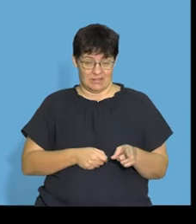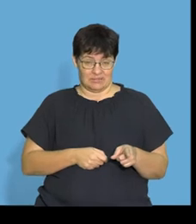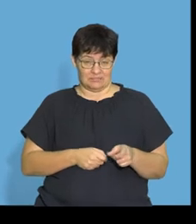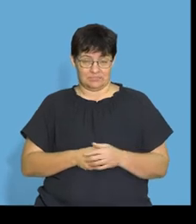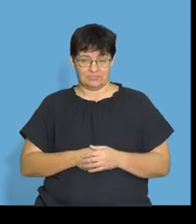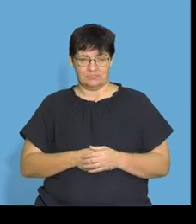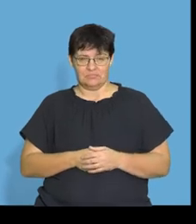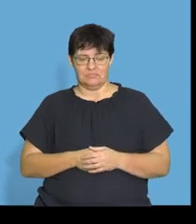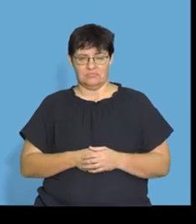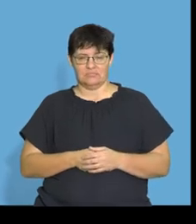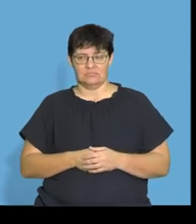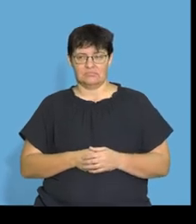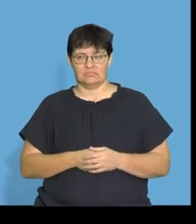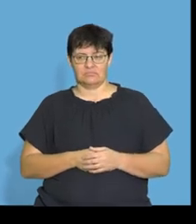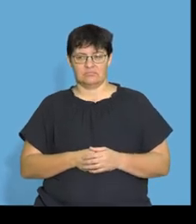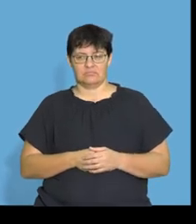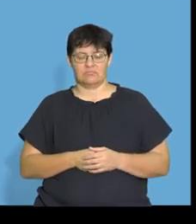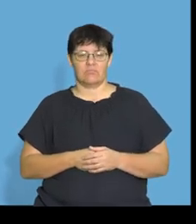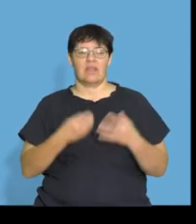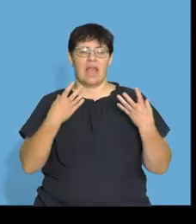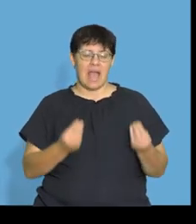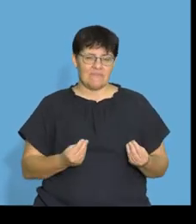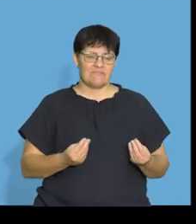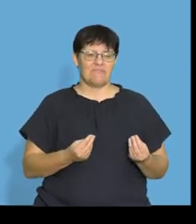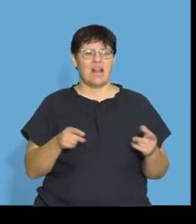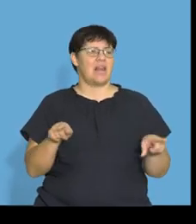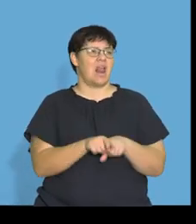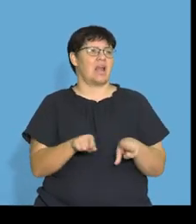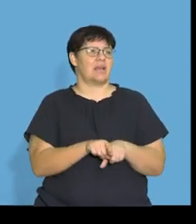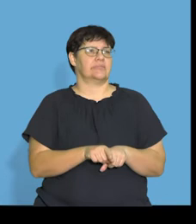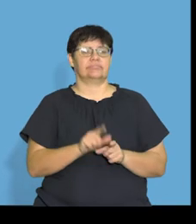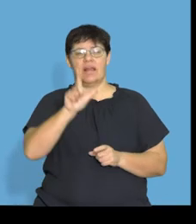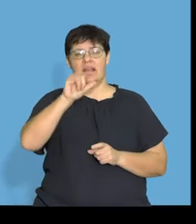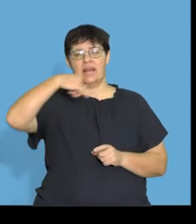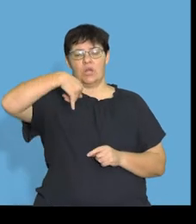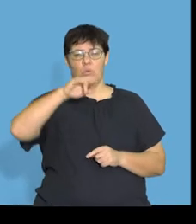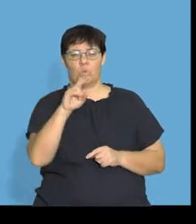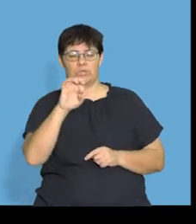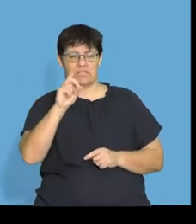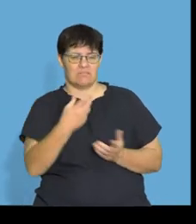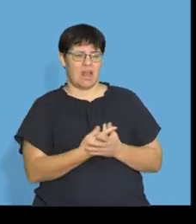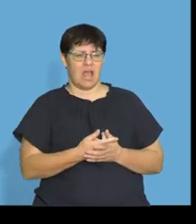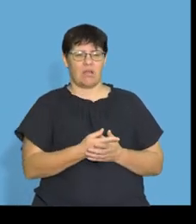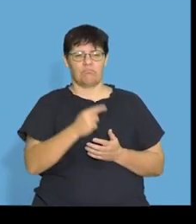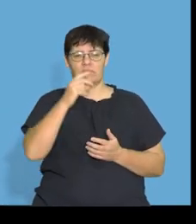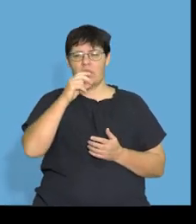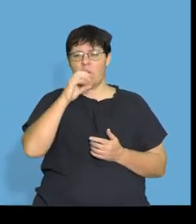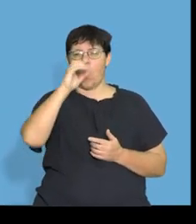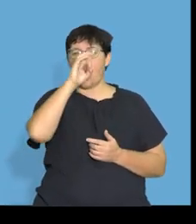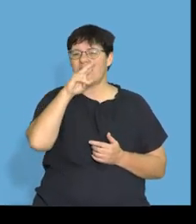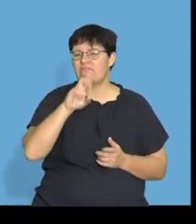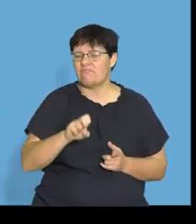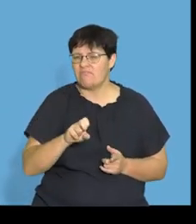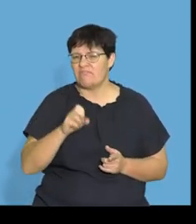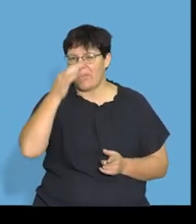oil, all right, it has, it's liquid, right? It's runny. Think about the